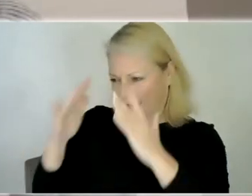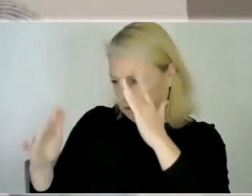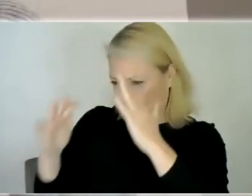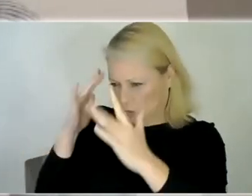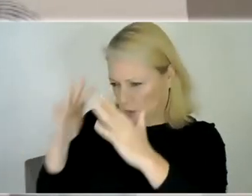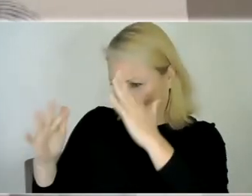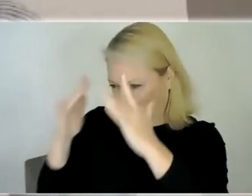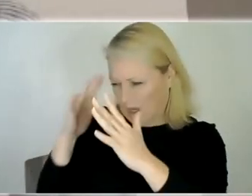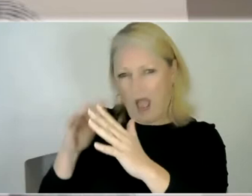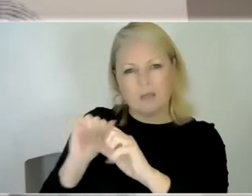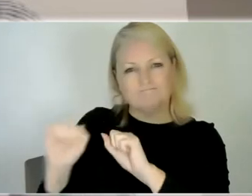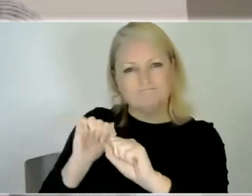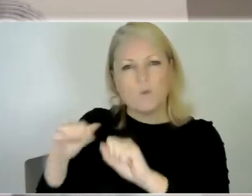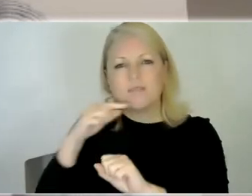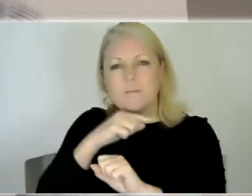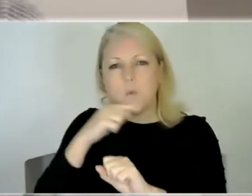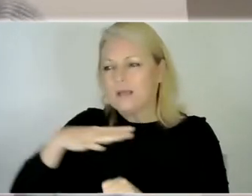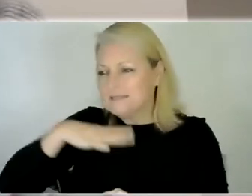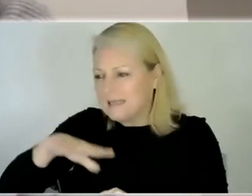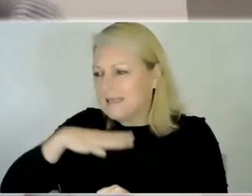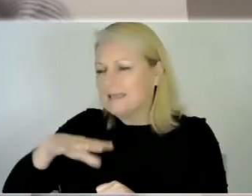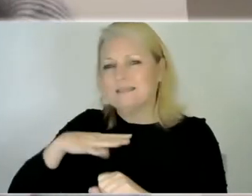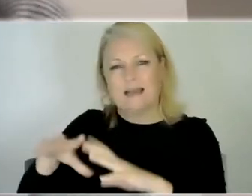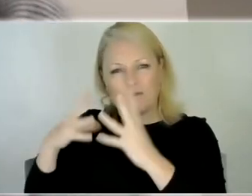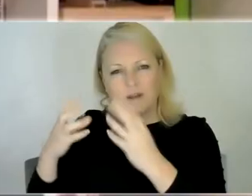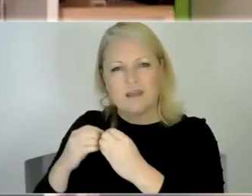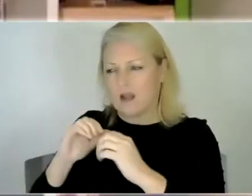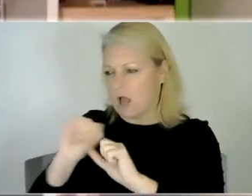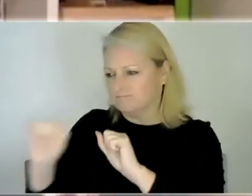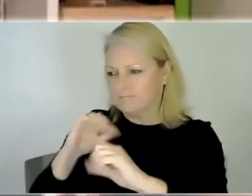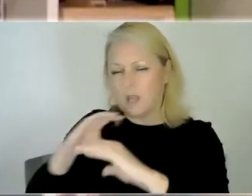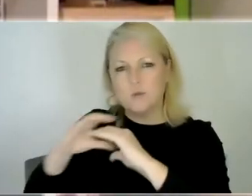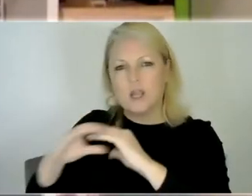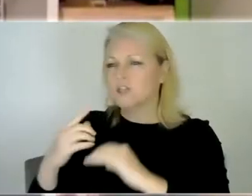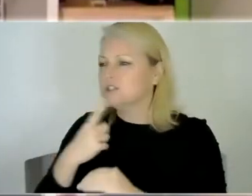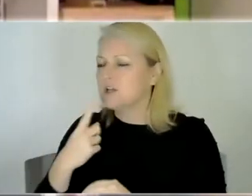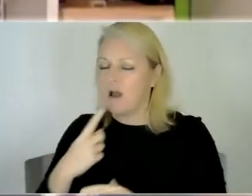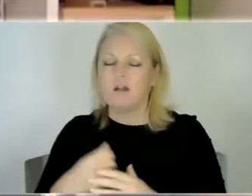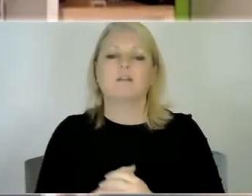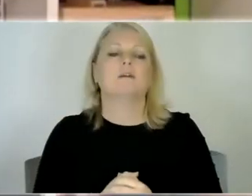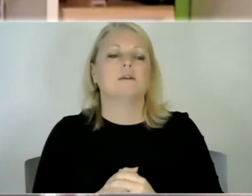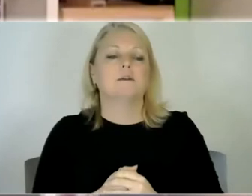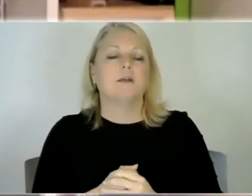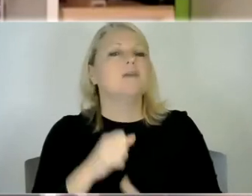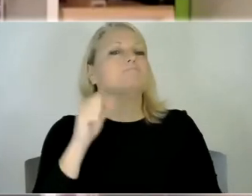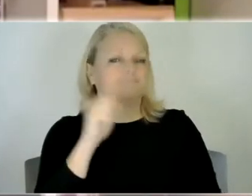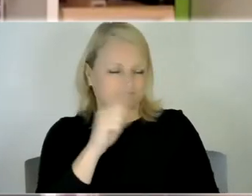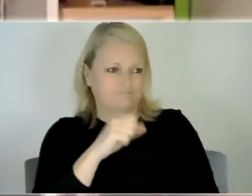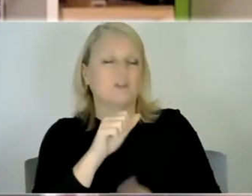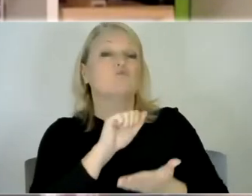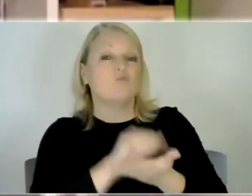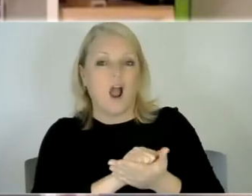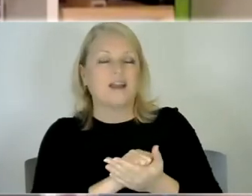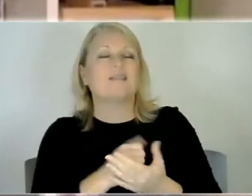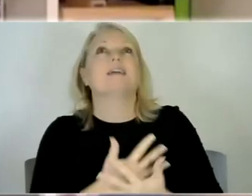communication styles as well wouldn't you yeah yeah and i think you know that's one of probably the biggest things that i learned